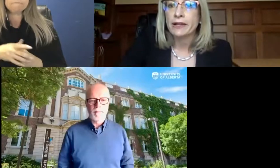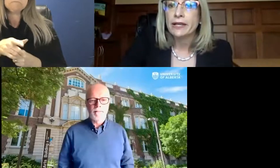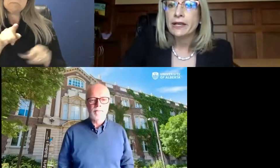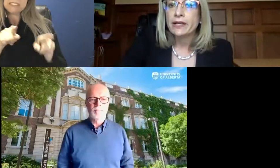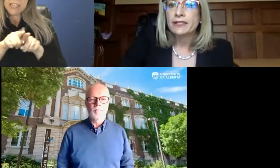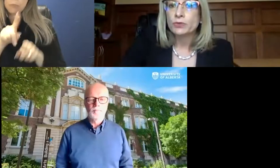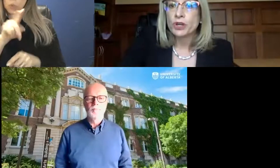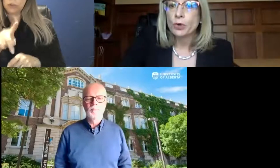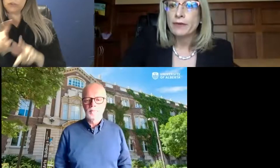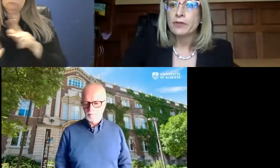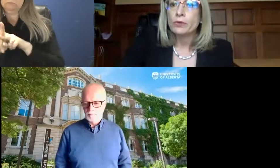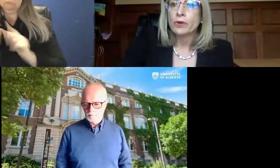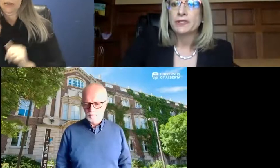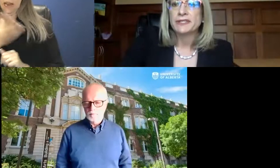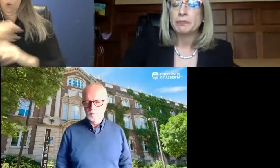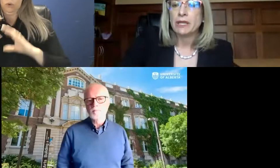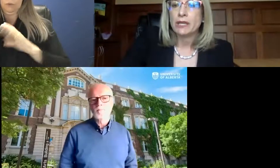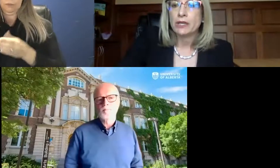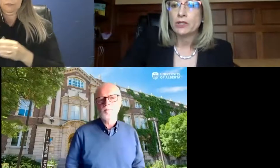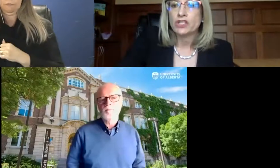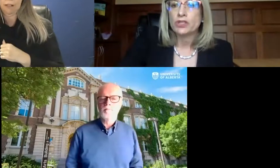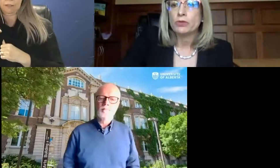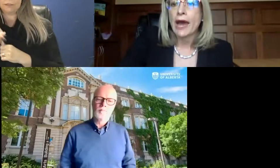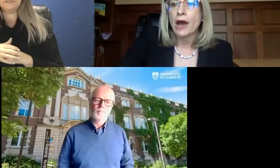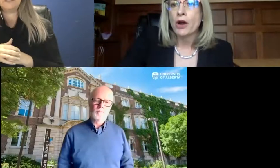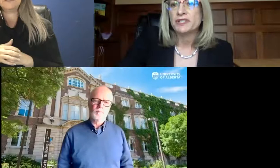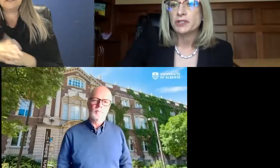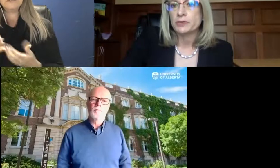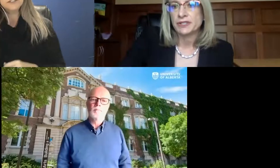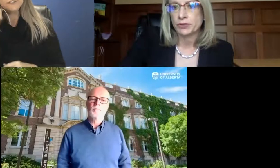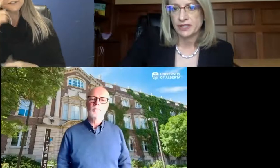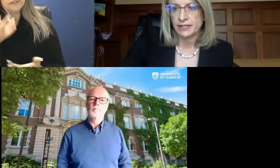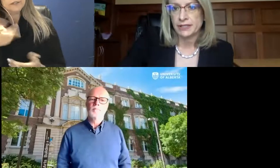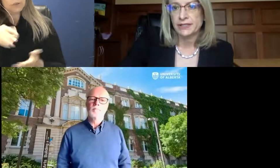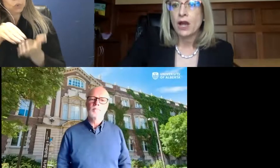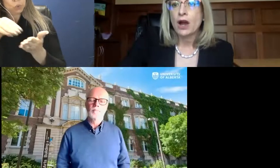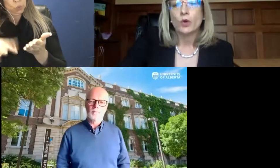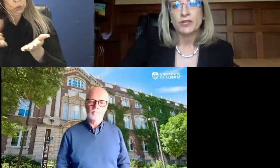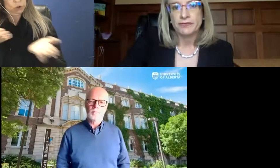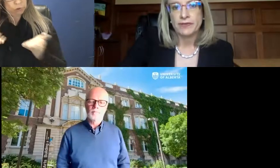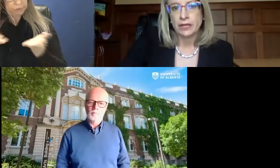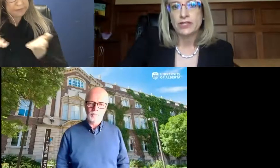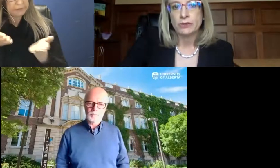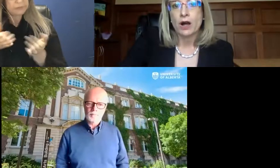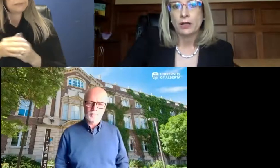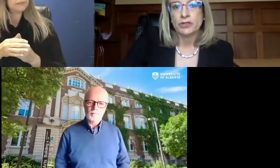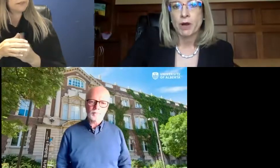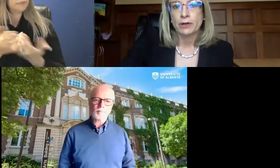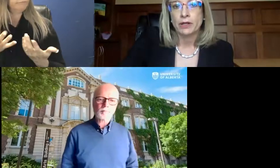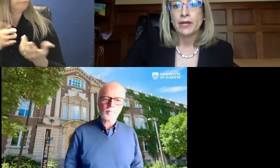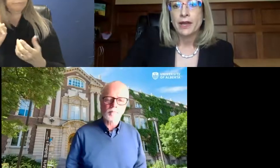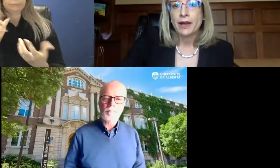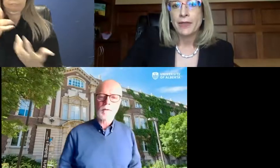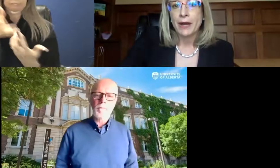as well. So Joe, if you could speak to how student services are going to fit into the college